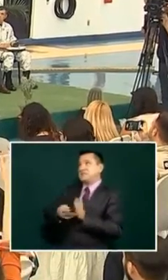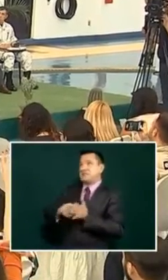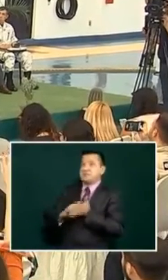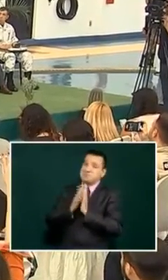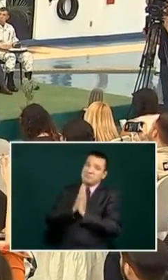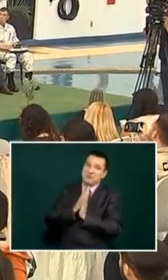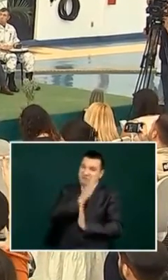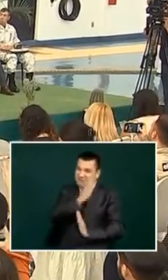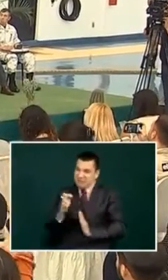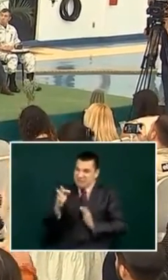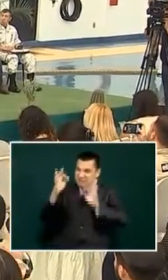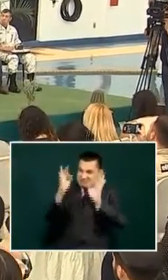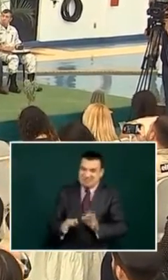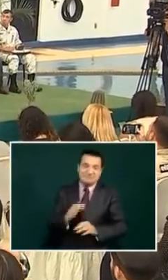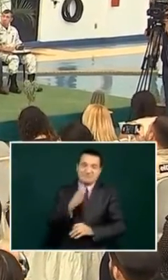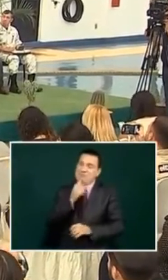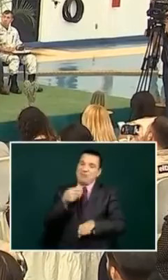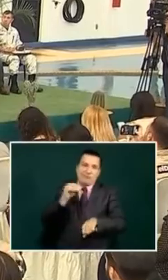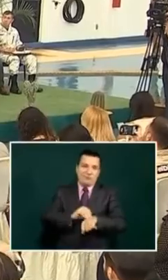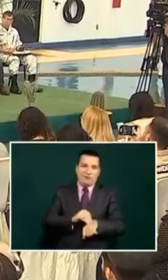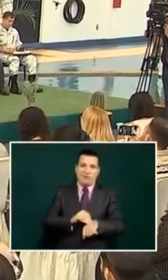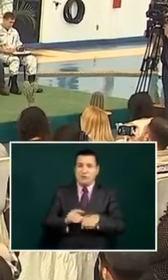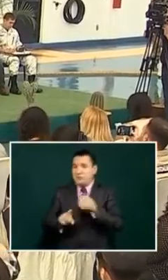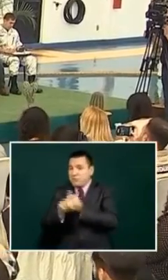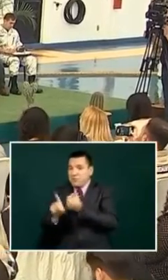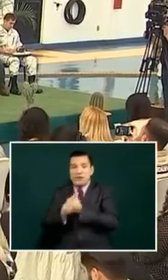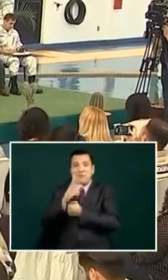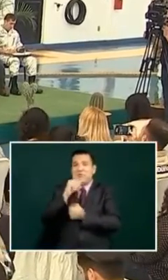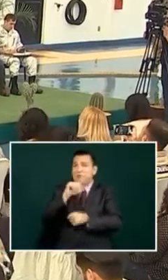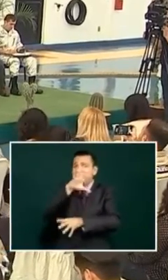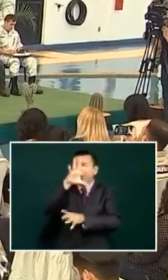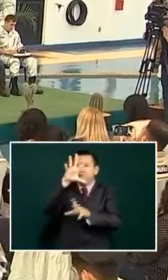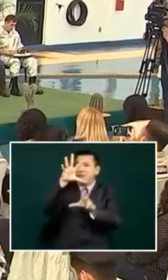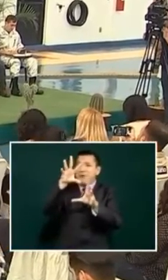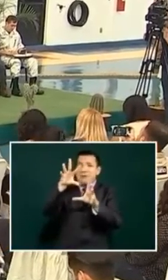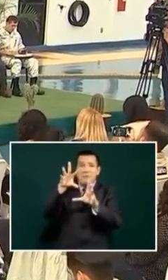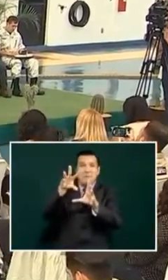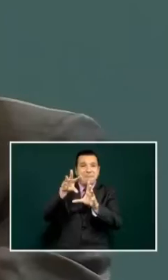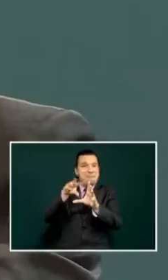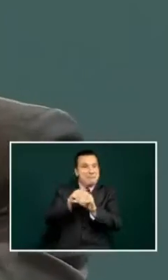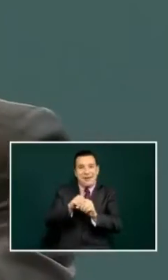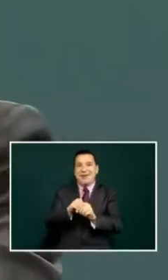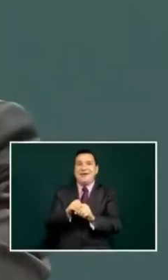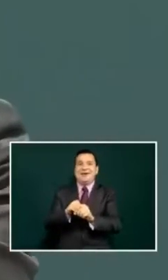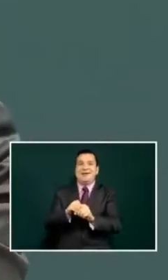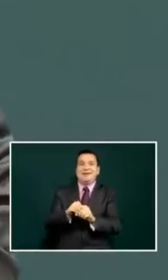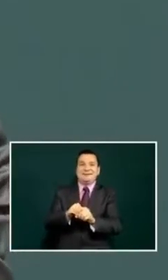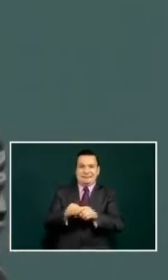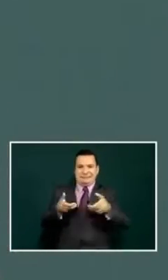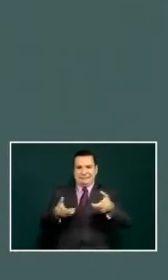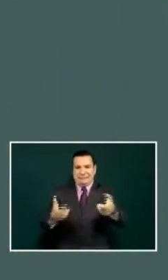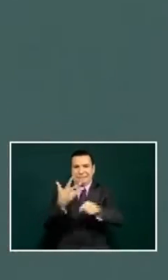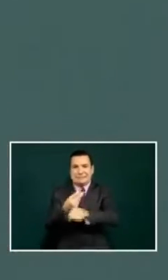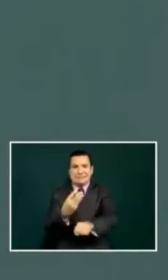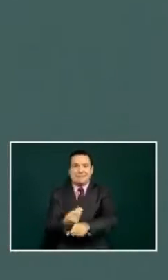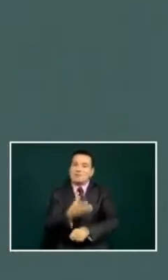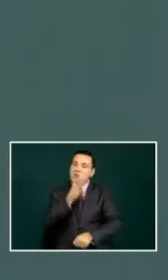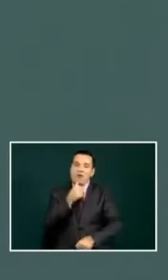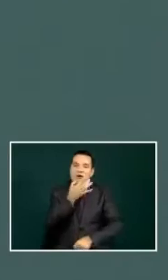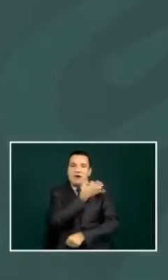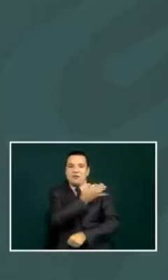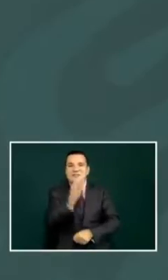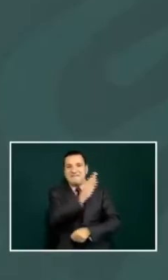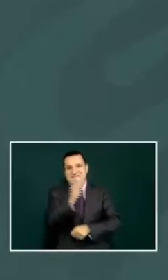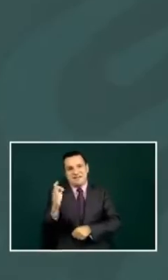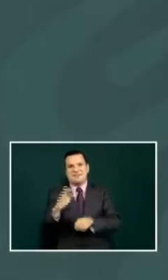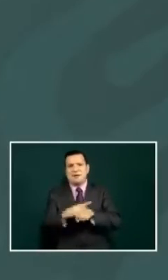says he recommends to me that I not be giving him a date because